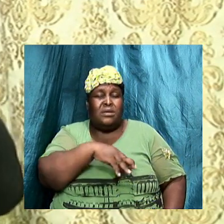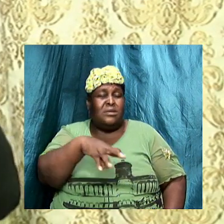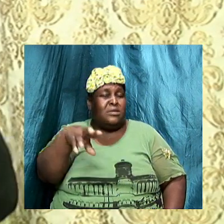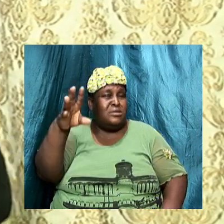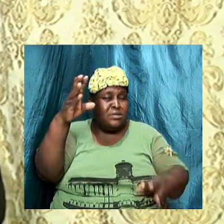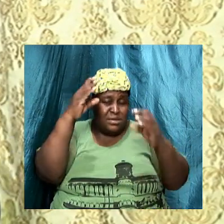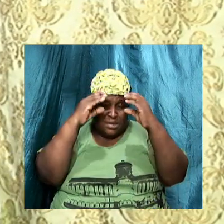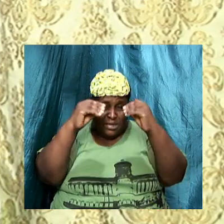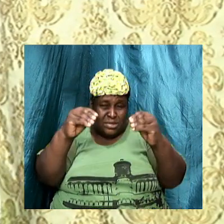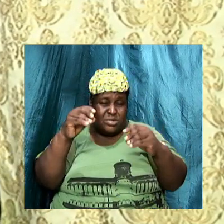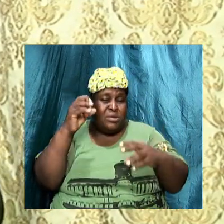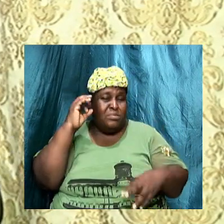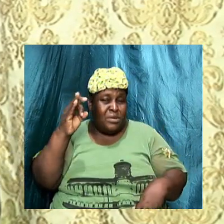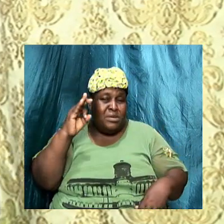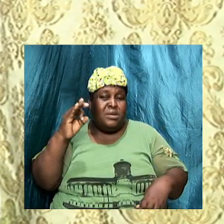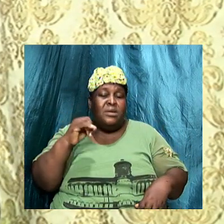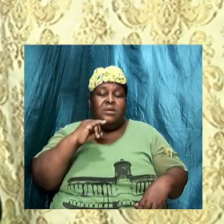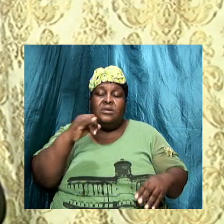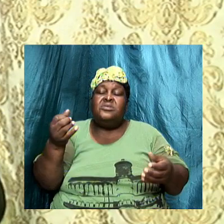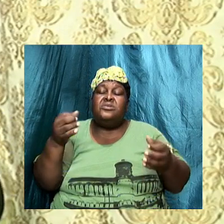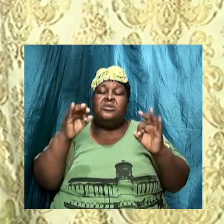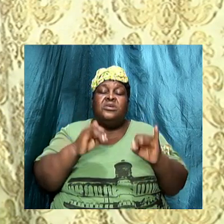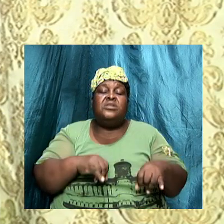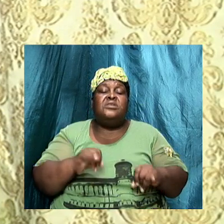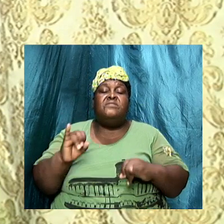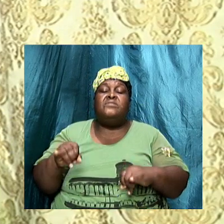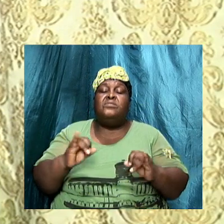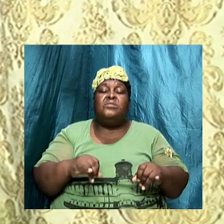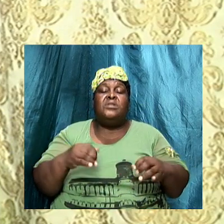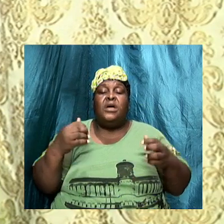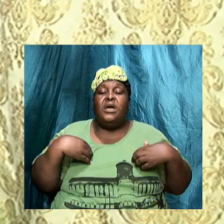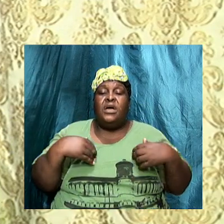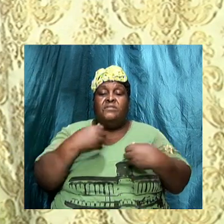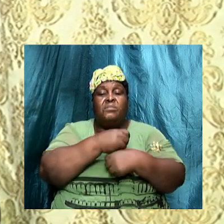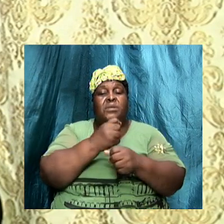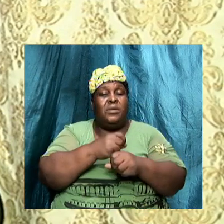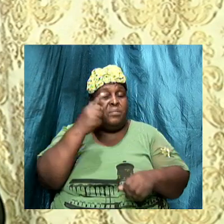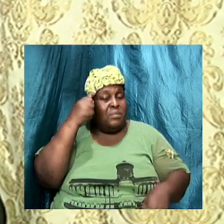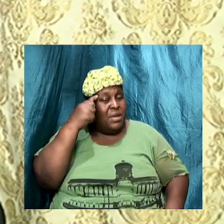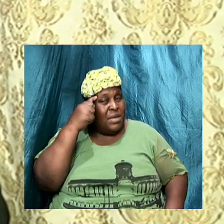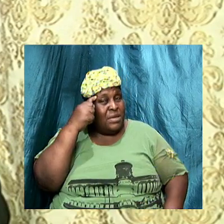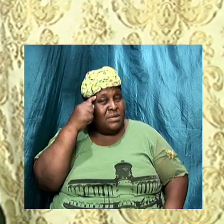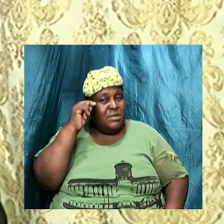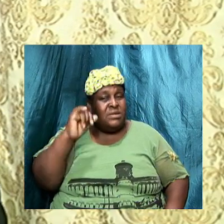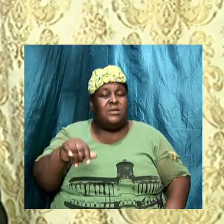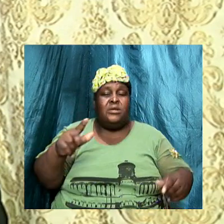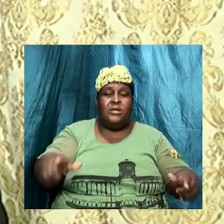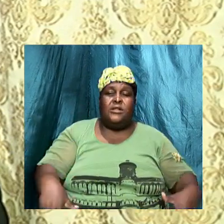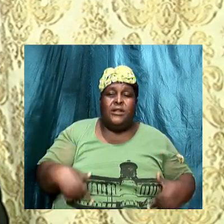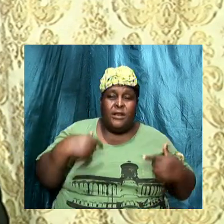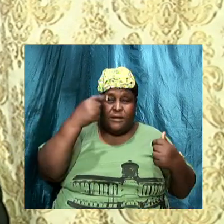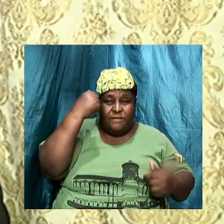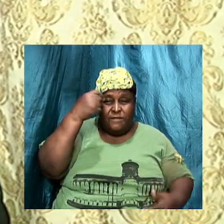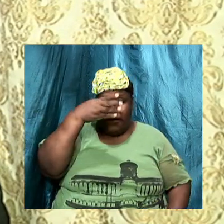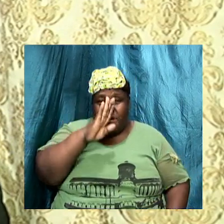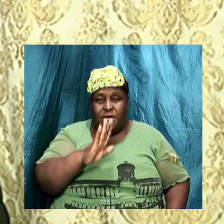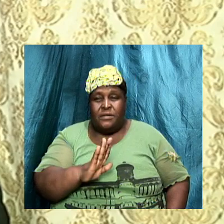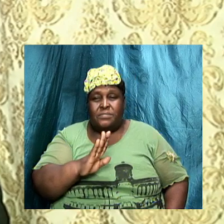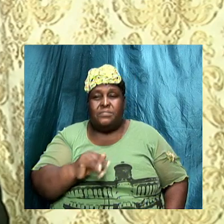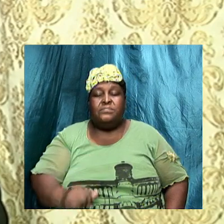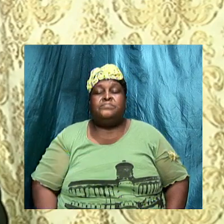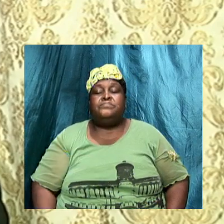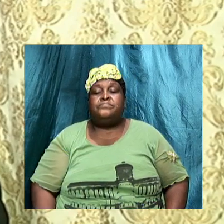But it is the individuals who have got to make up their minds that they are going to live for